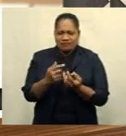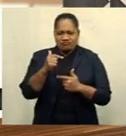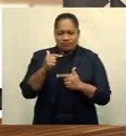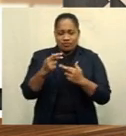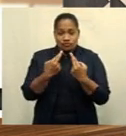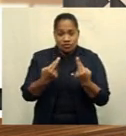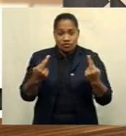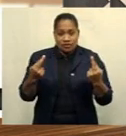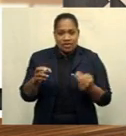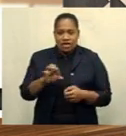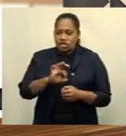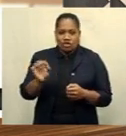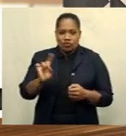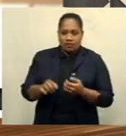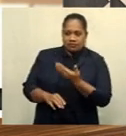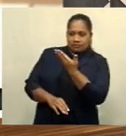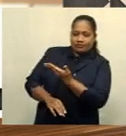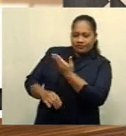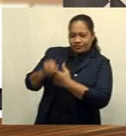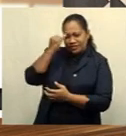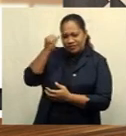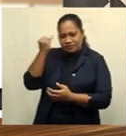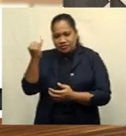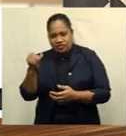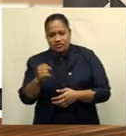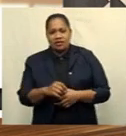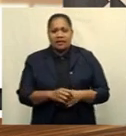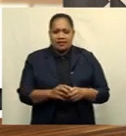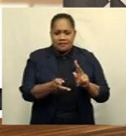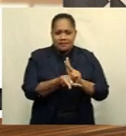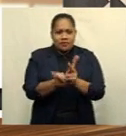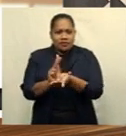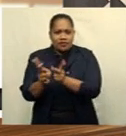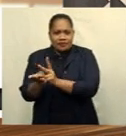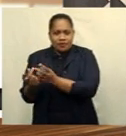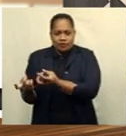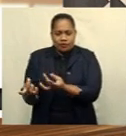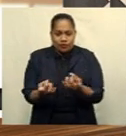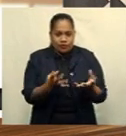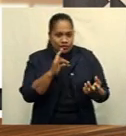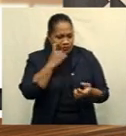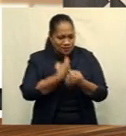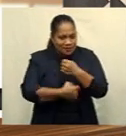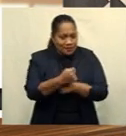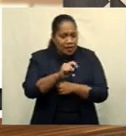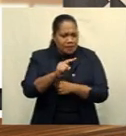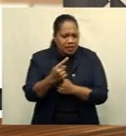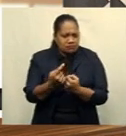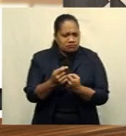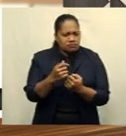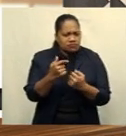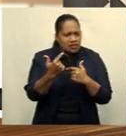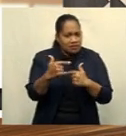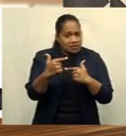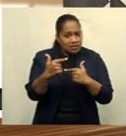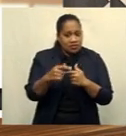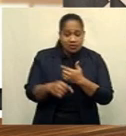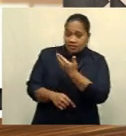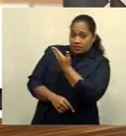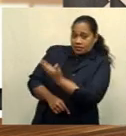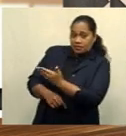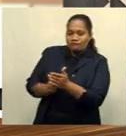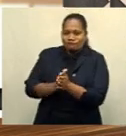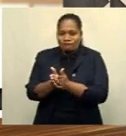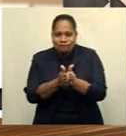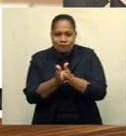not what Yosefa Rakesa imagined his Paralympic preparation would be. But despite the limitations, Rakesa is determined to put